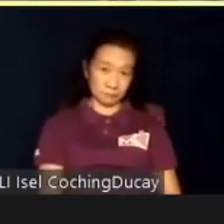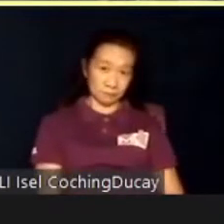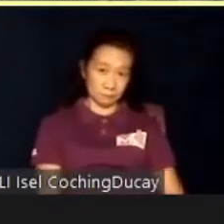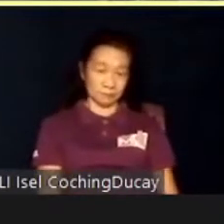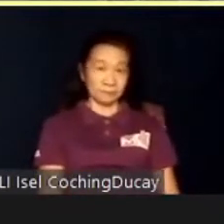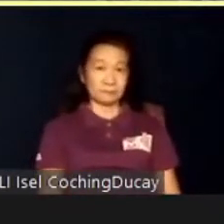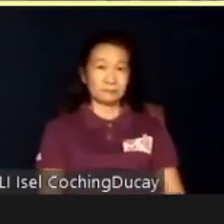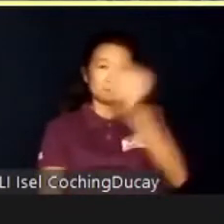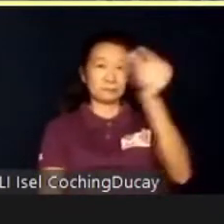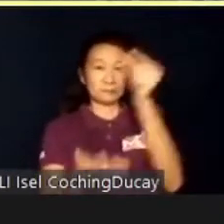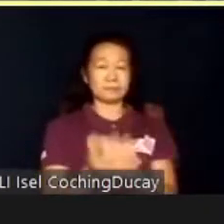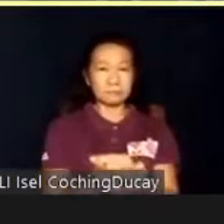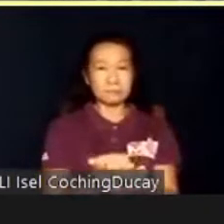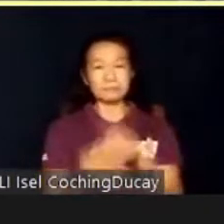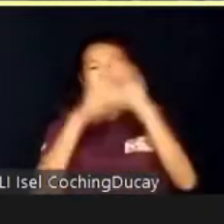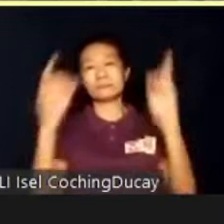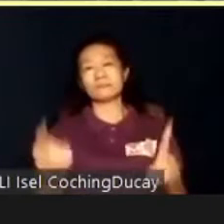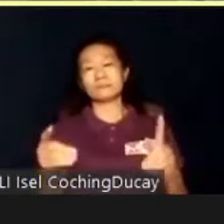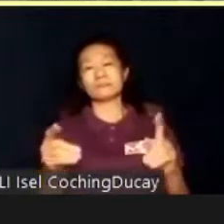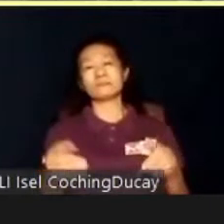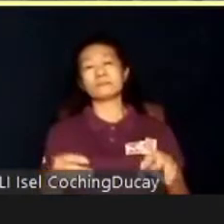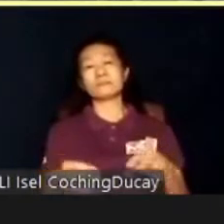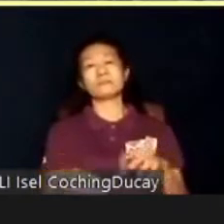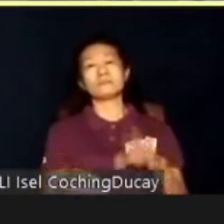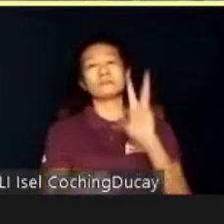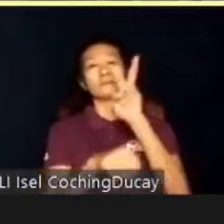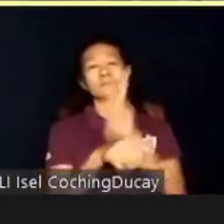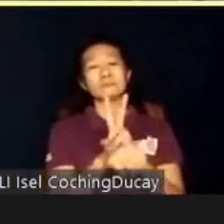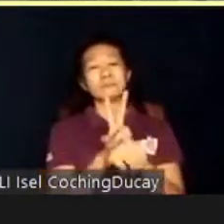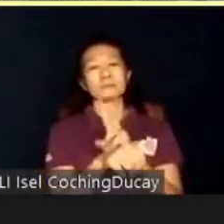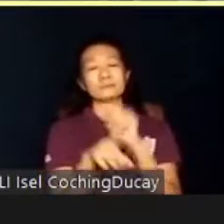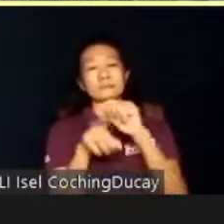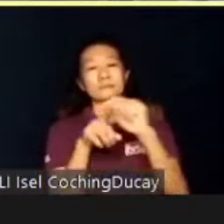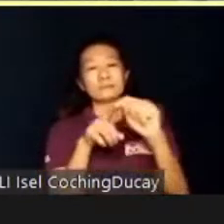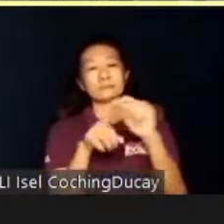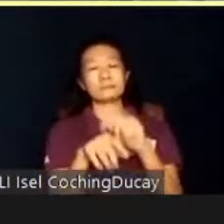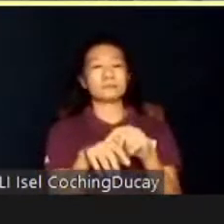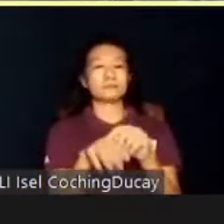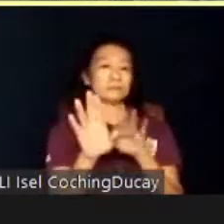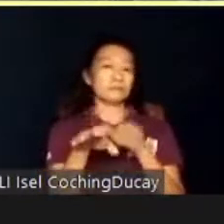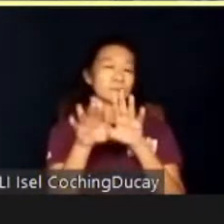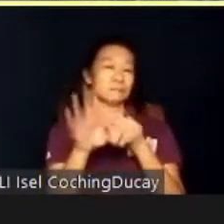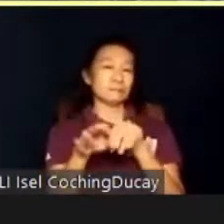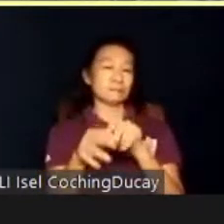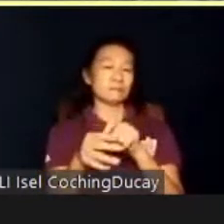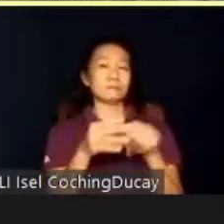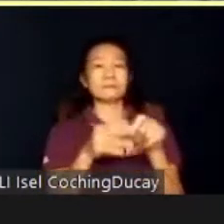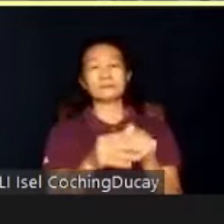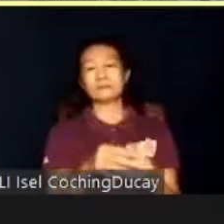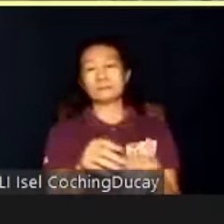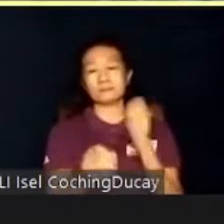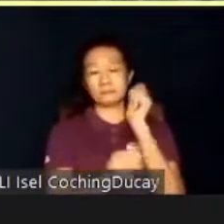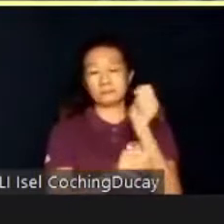Graduates of DepEd's Mandaluyong's vocational training programs on sewing, cooking, marketing, housekeeping, and carpentry